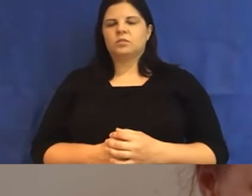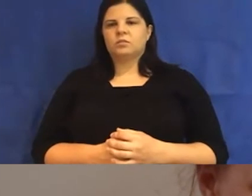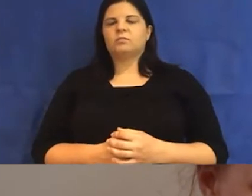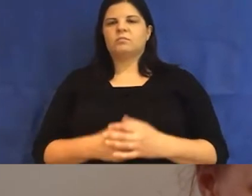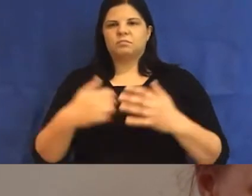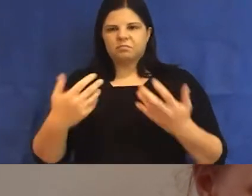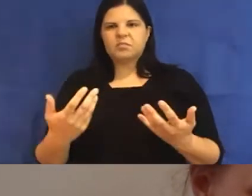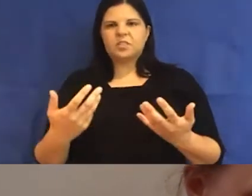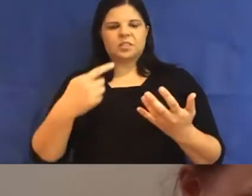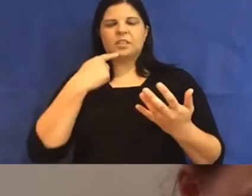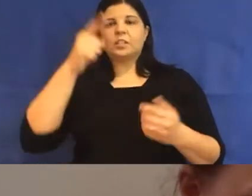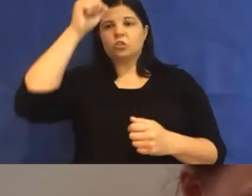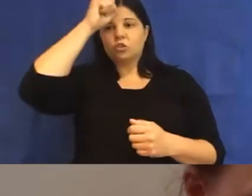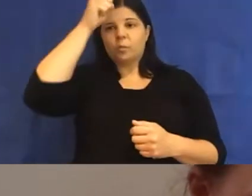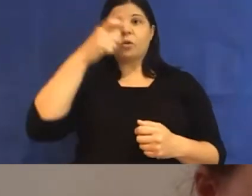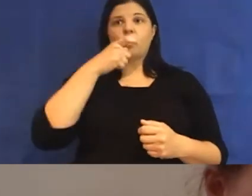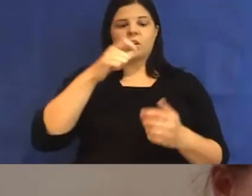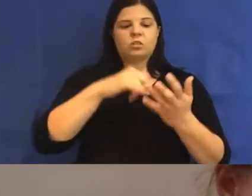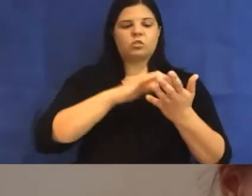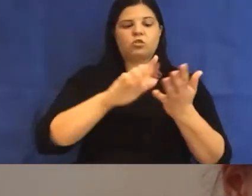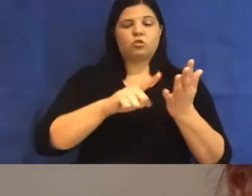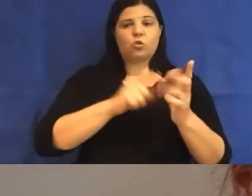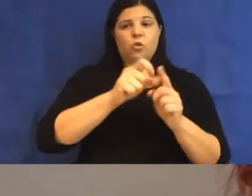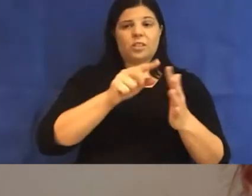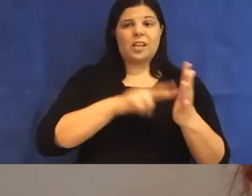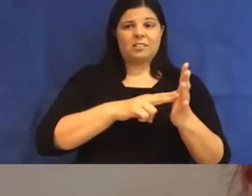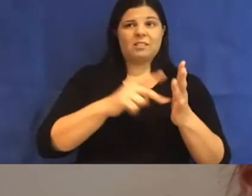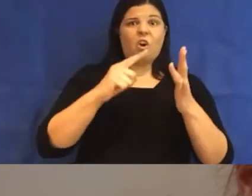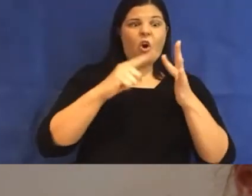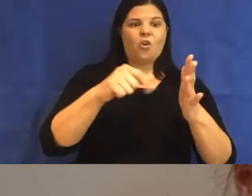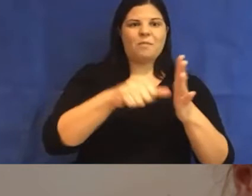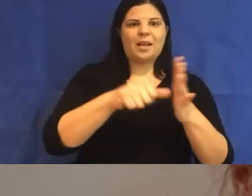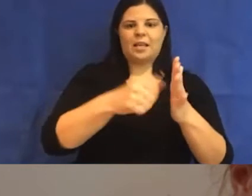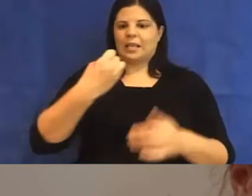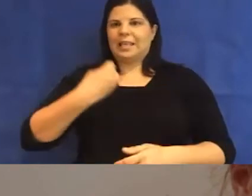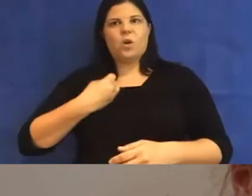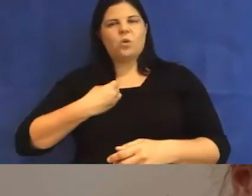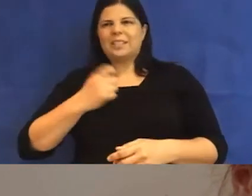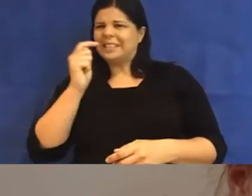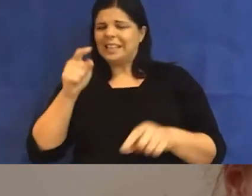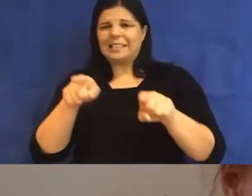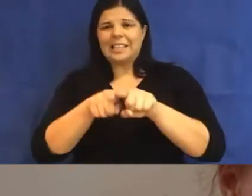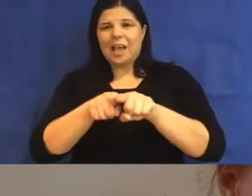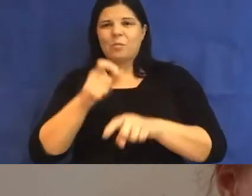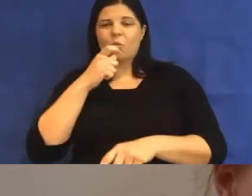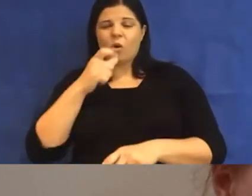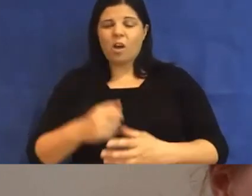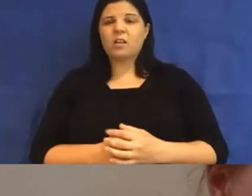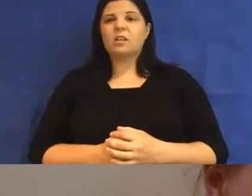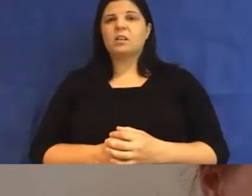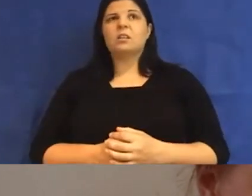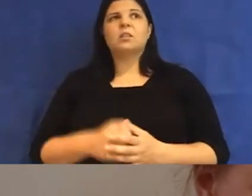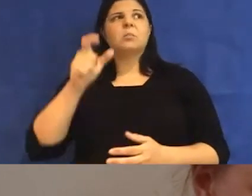for debts and Schuld for guilt. The logic of debt resituates the precarity of life onto the individual, who is guilty